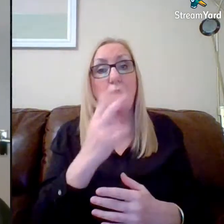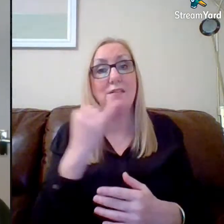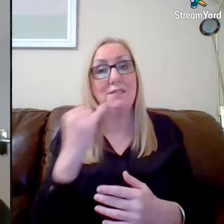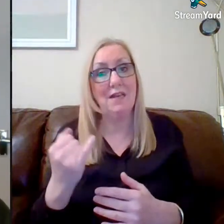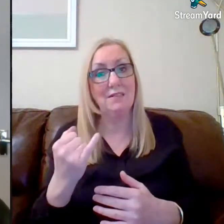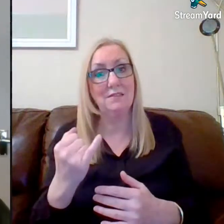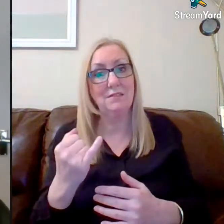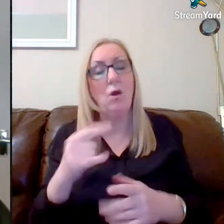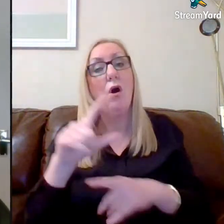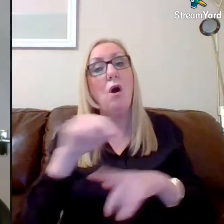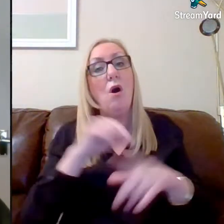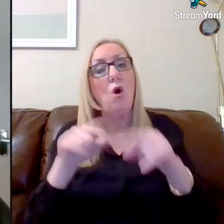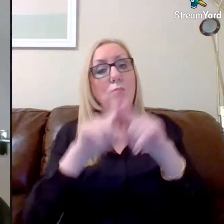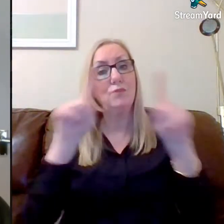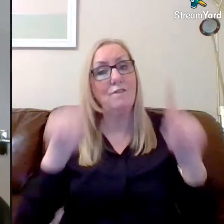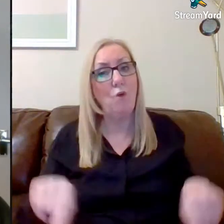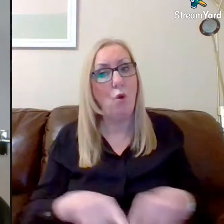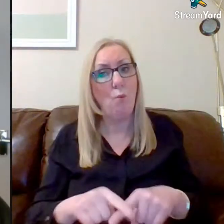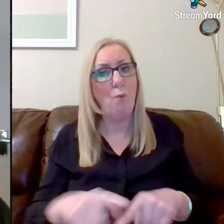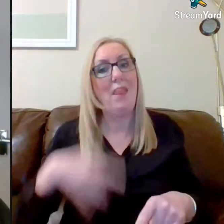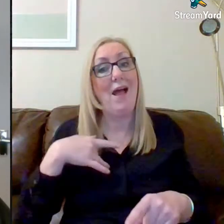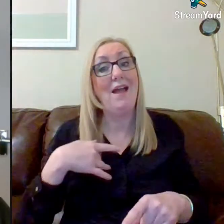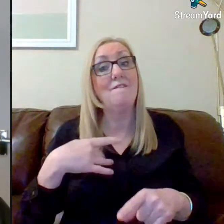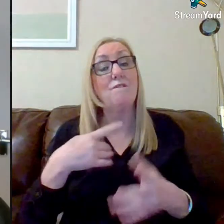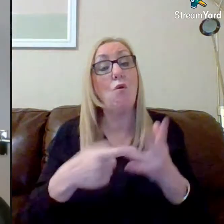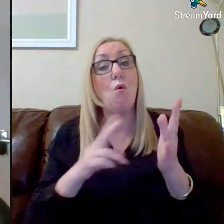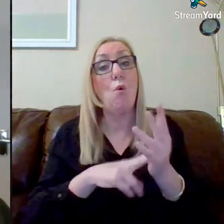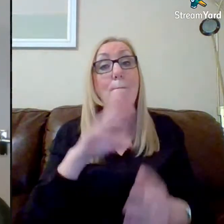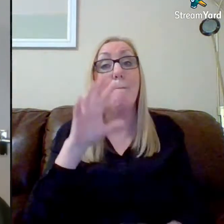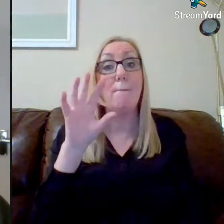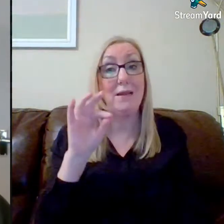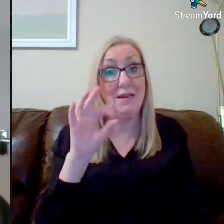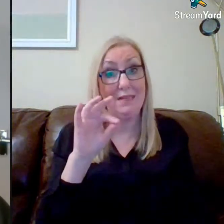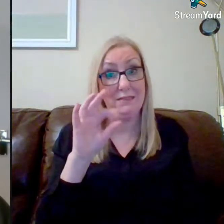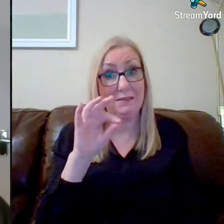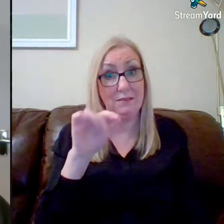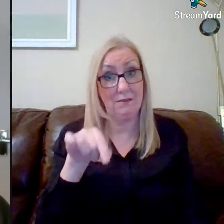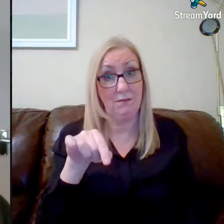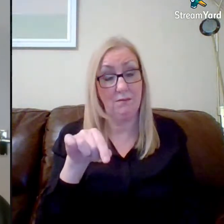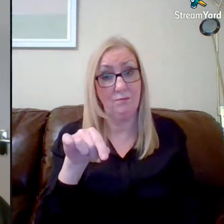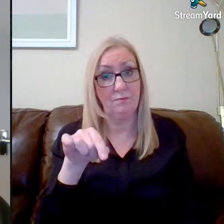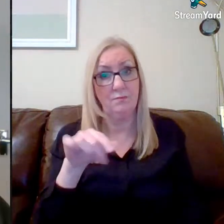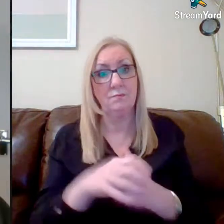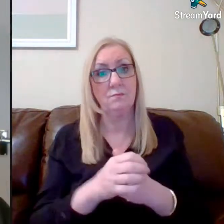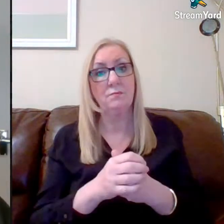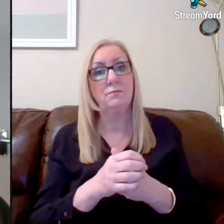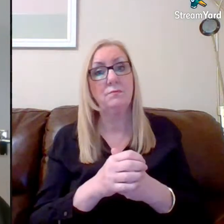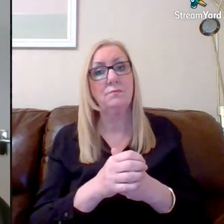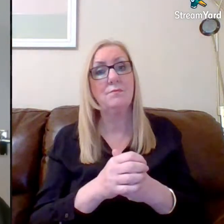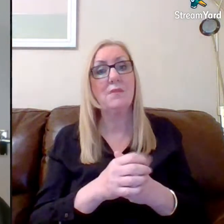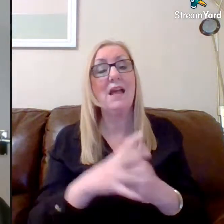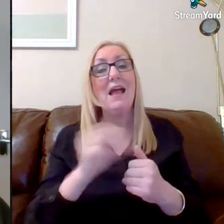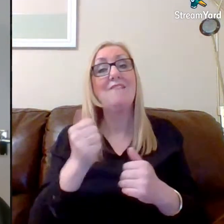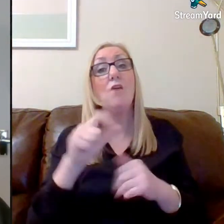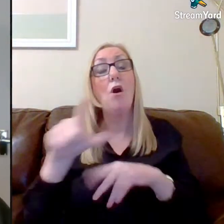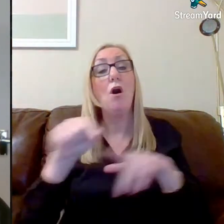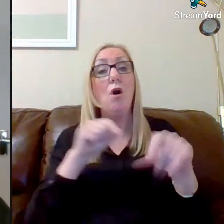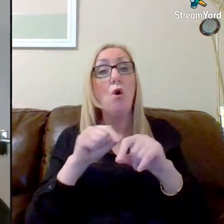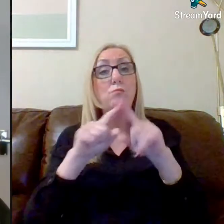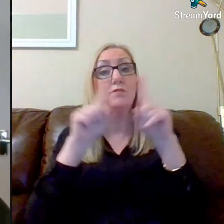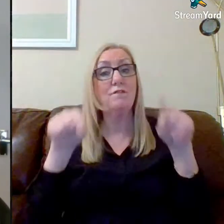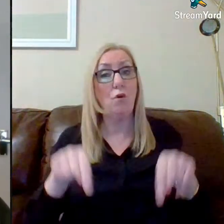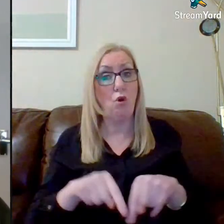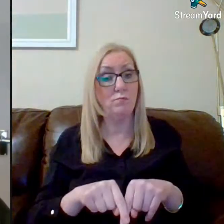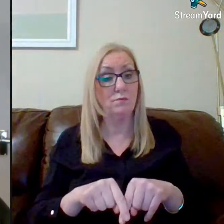on Monday, and I'm going to share that with you. But to be honest with you, even if your option forms go in just now,